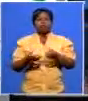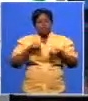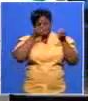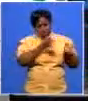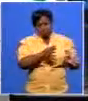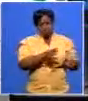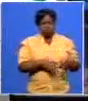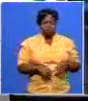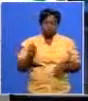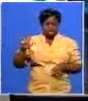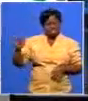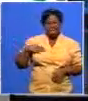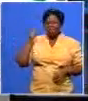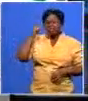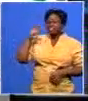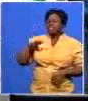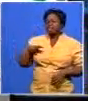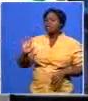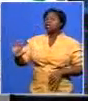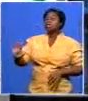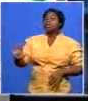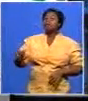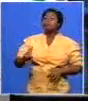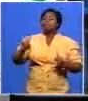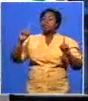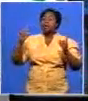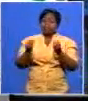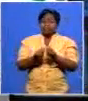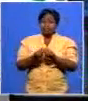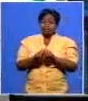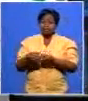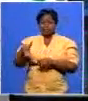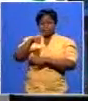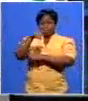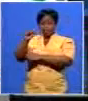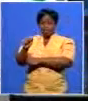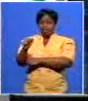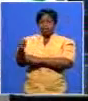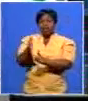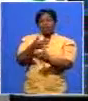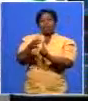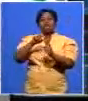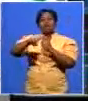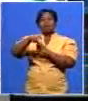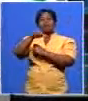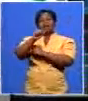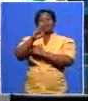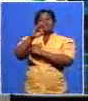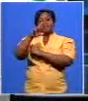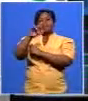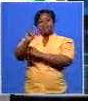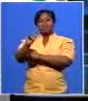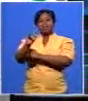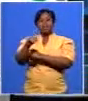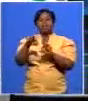see what was missed in the team where the da was manipulated by afri forum into